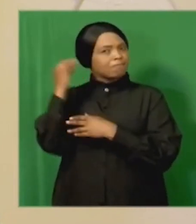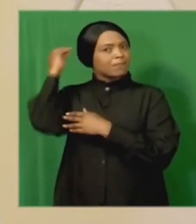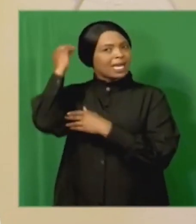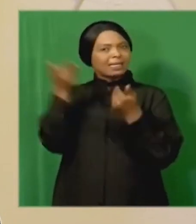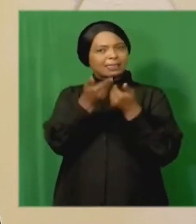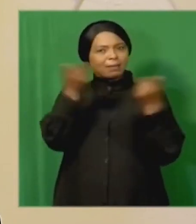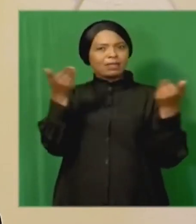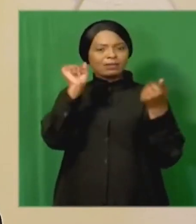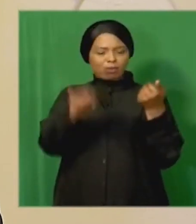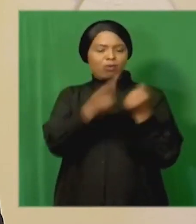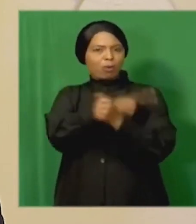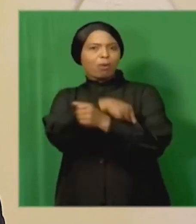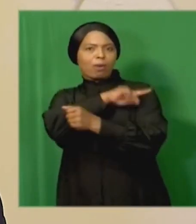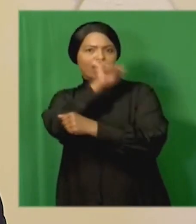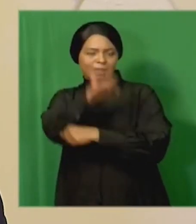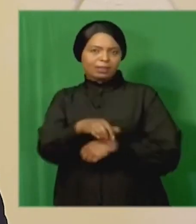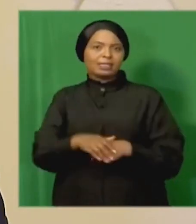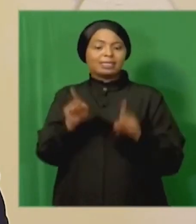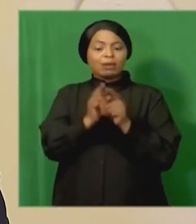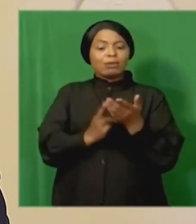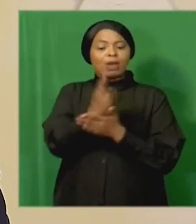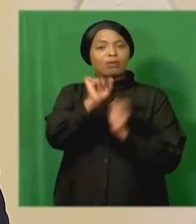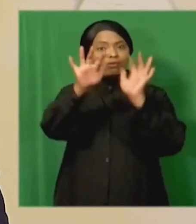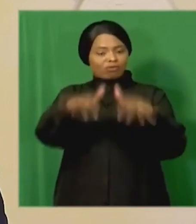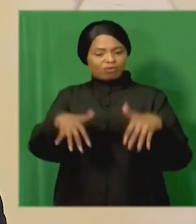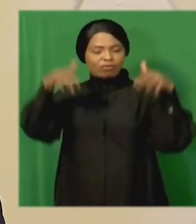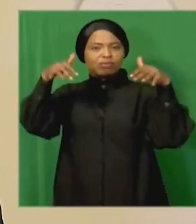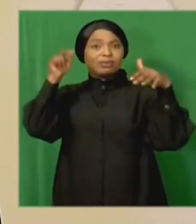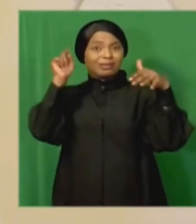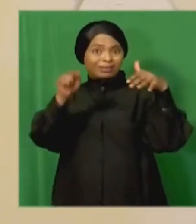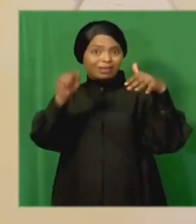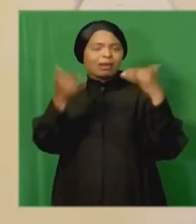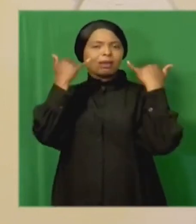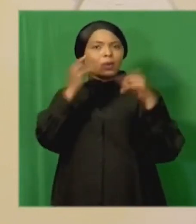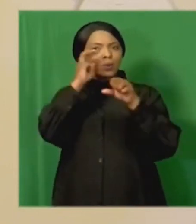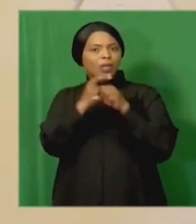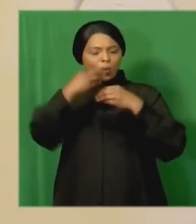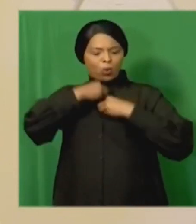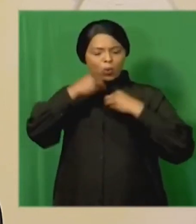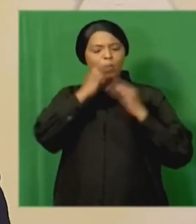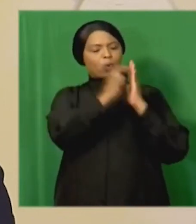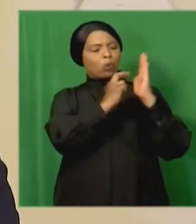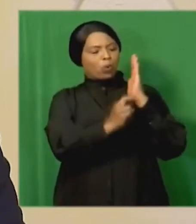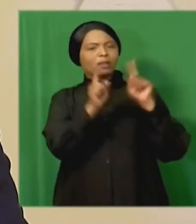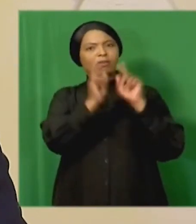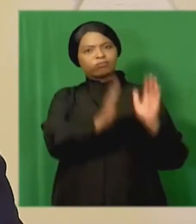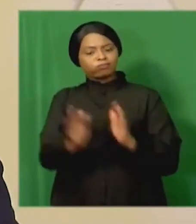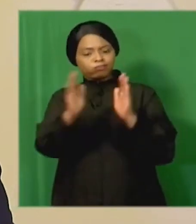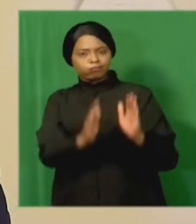separation of powers and the right of parliament to determine its own rules and arrangements